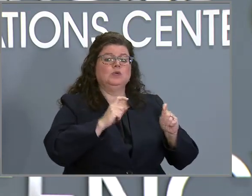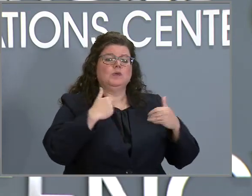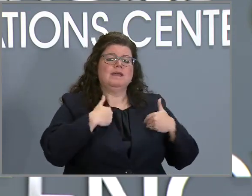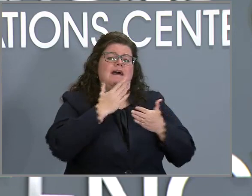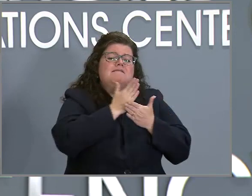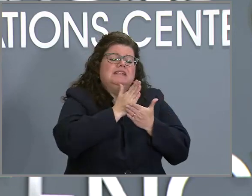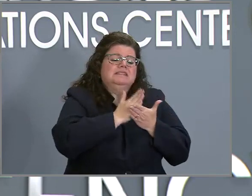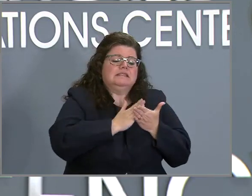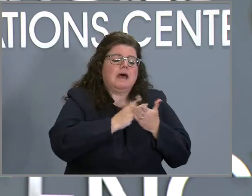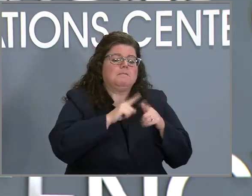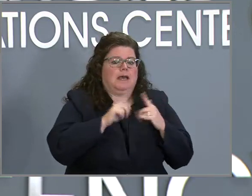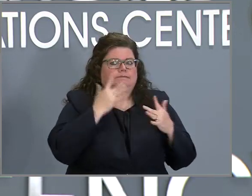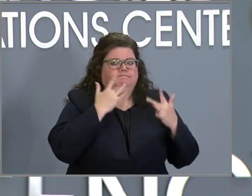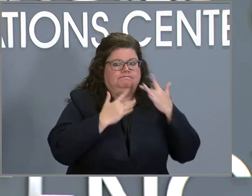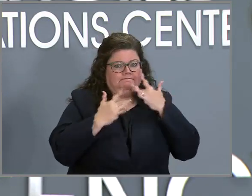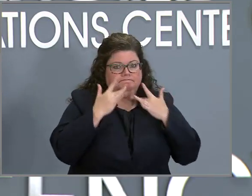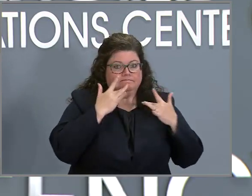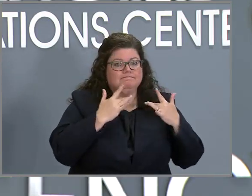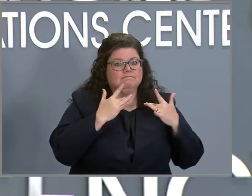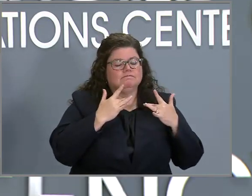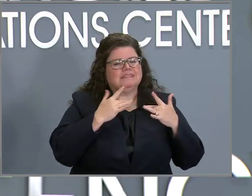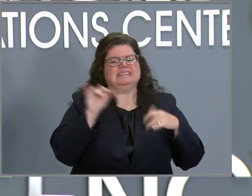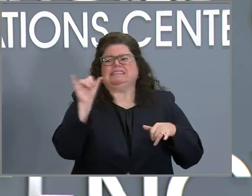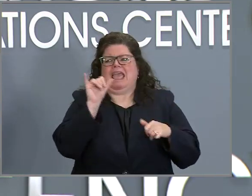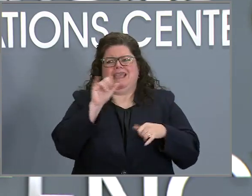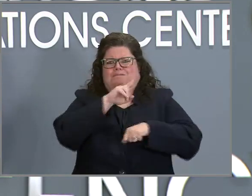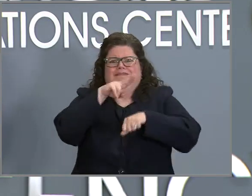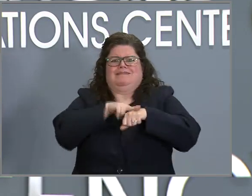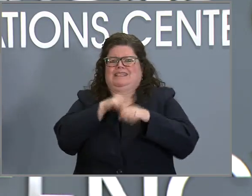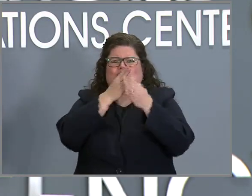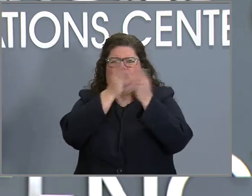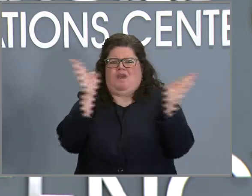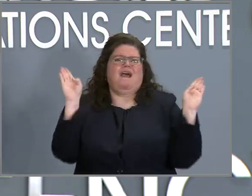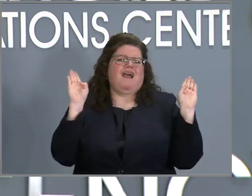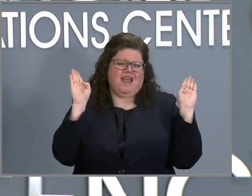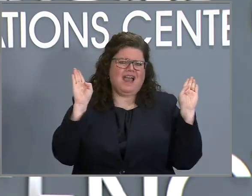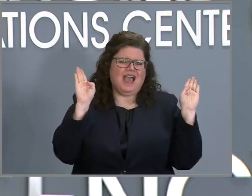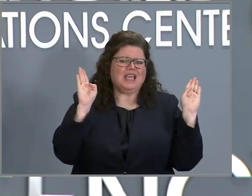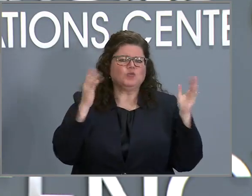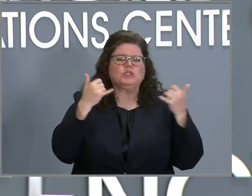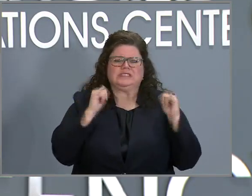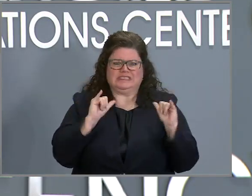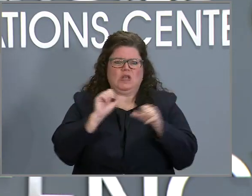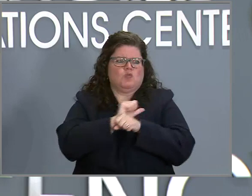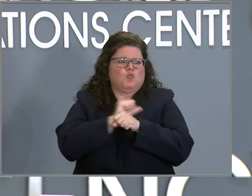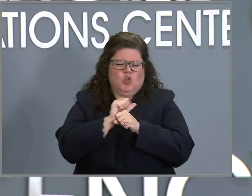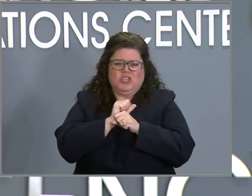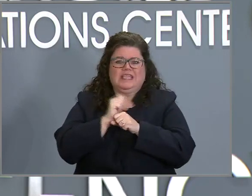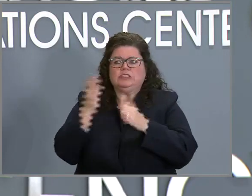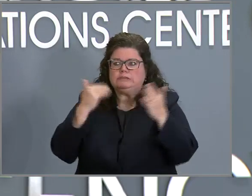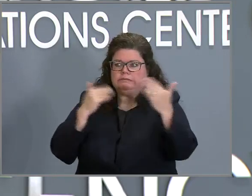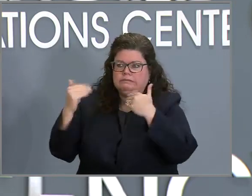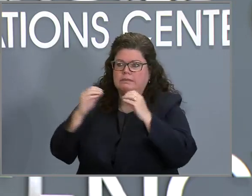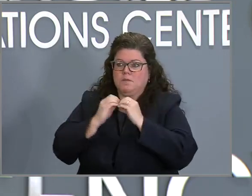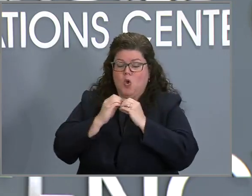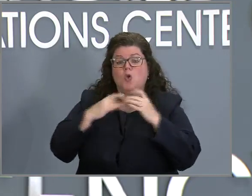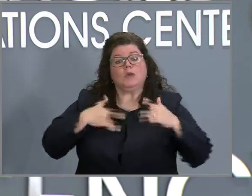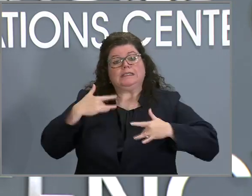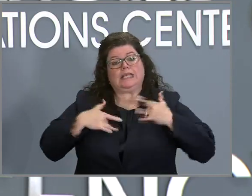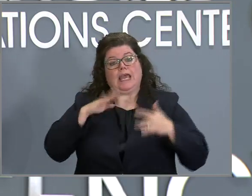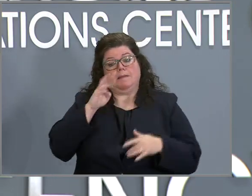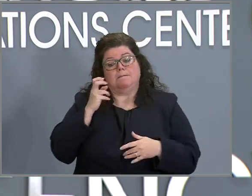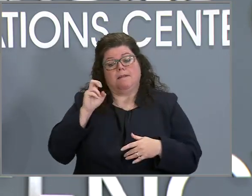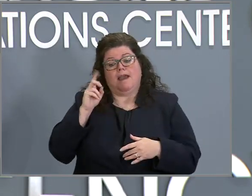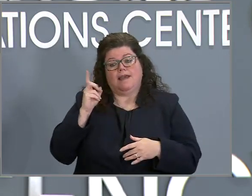we're seeing national shortages all over. And so we continue to work to procure more. We're excited for what the Biden administration is doing to help